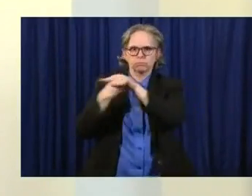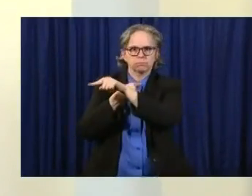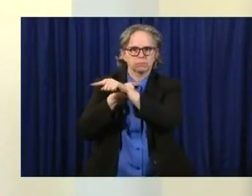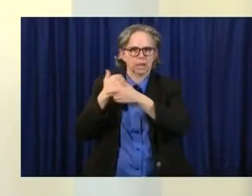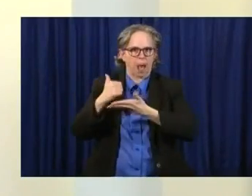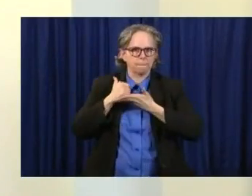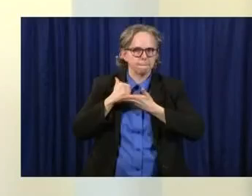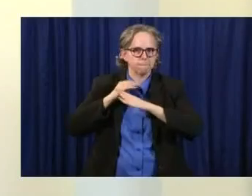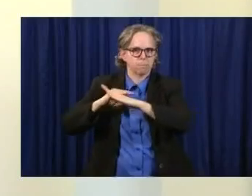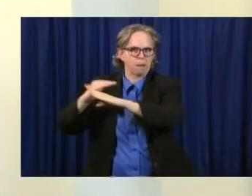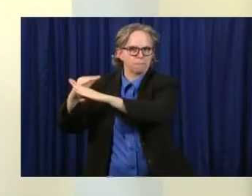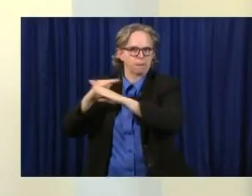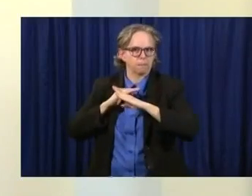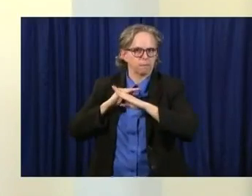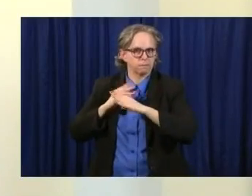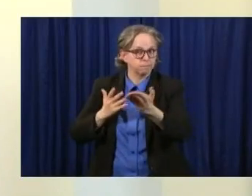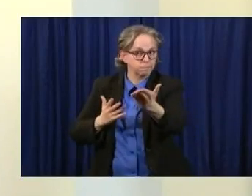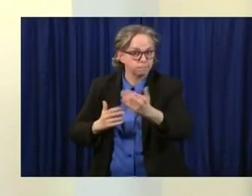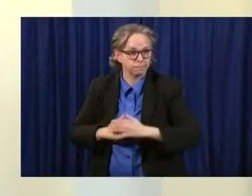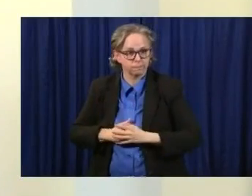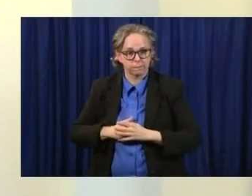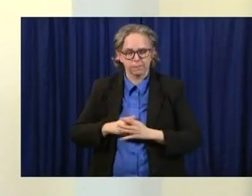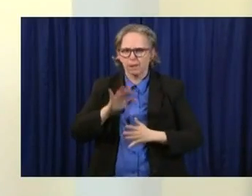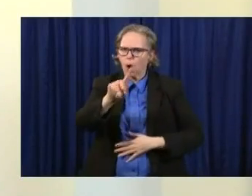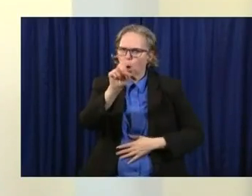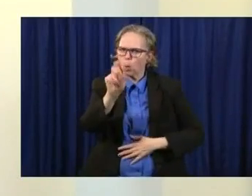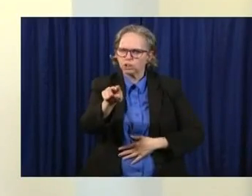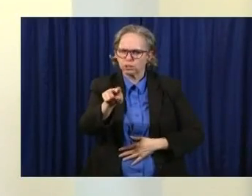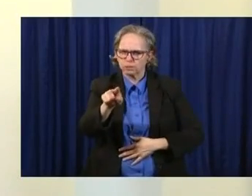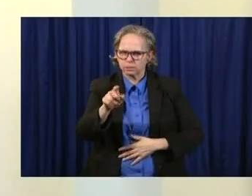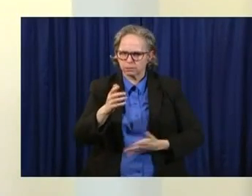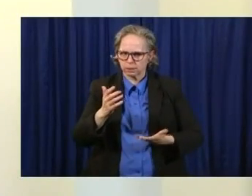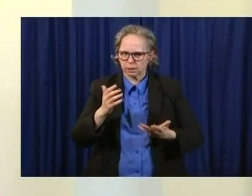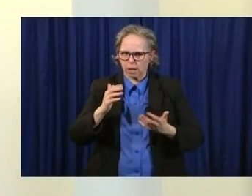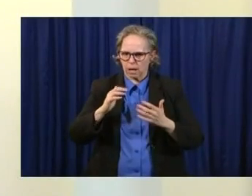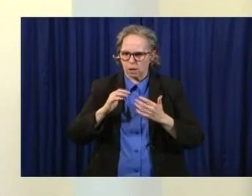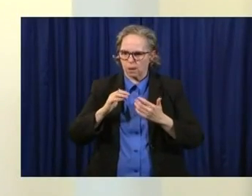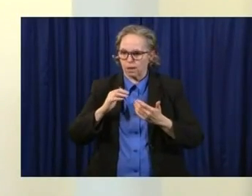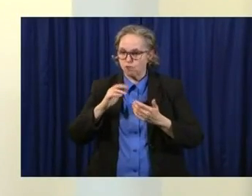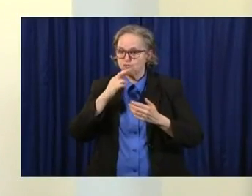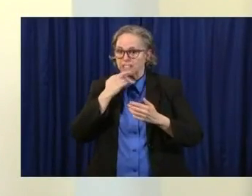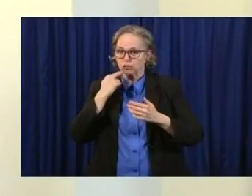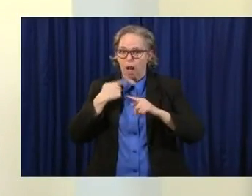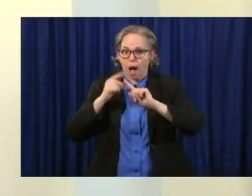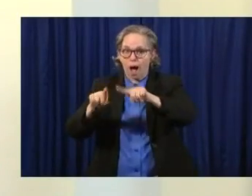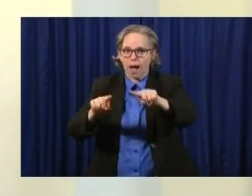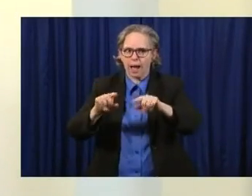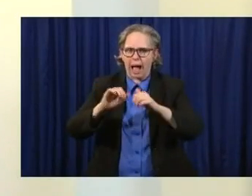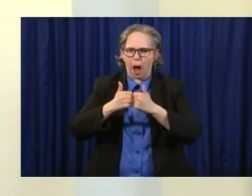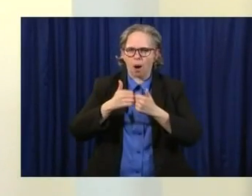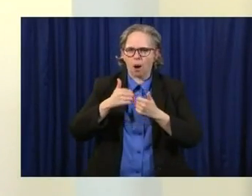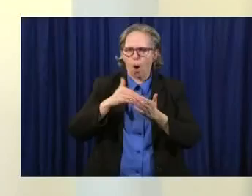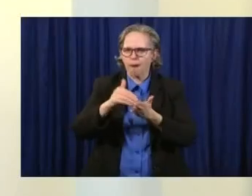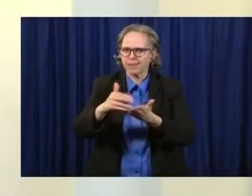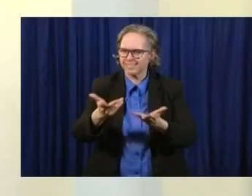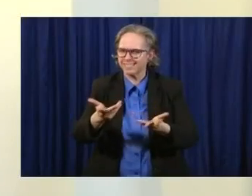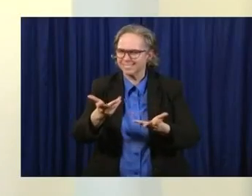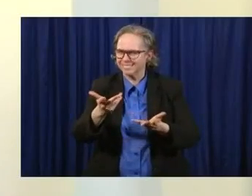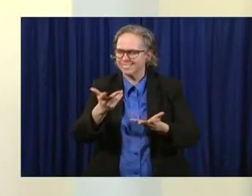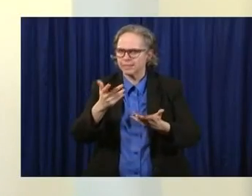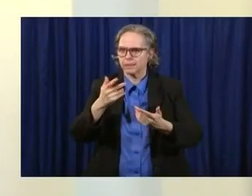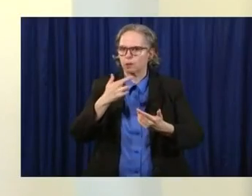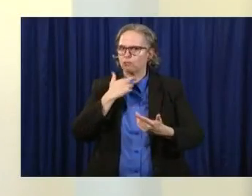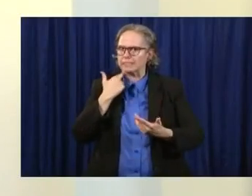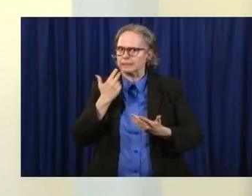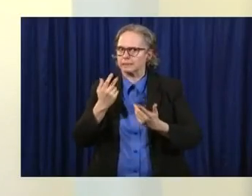will we do those things? So I can't say enough. You know, every state is wrestling with how do we resume life, but